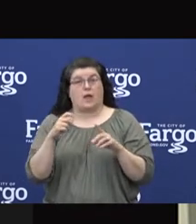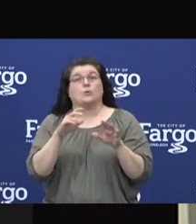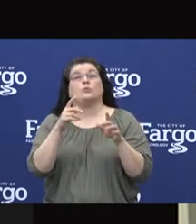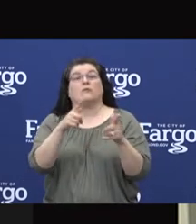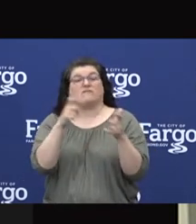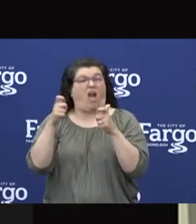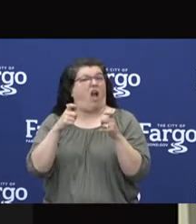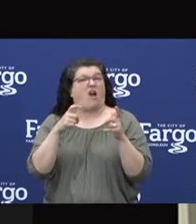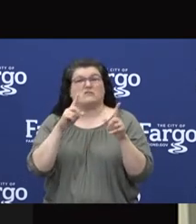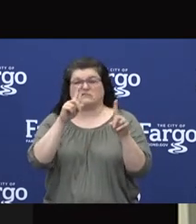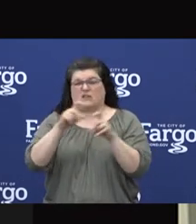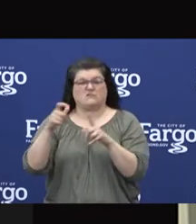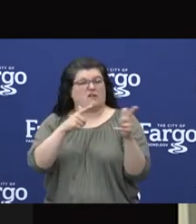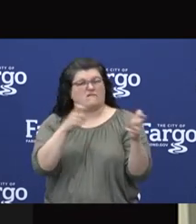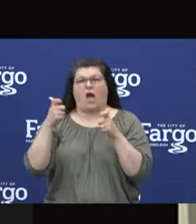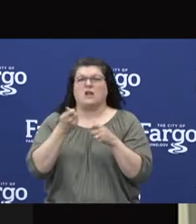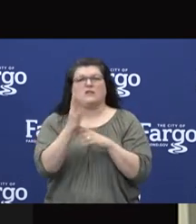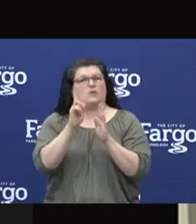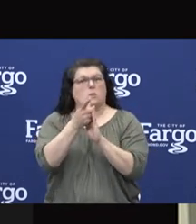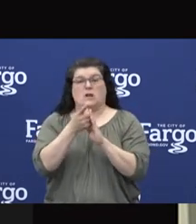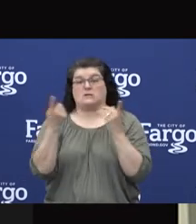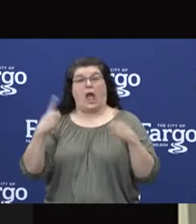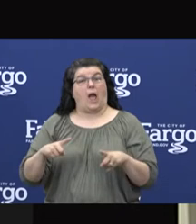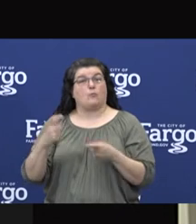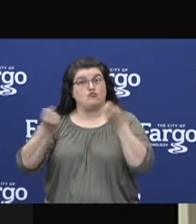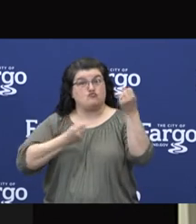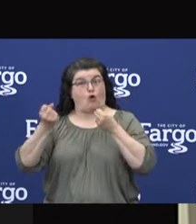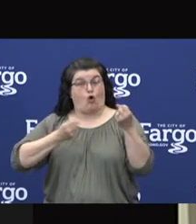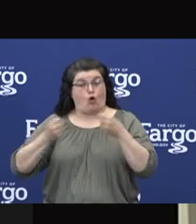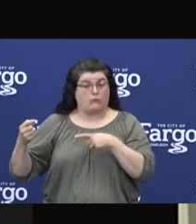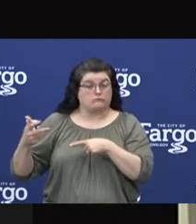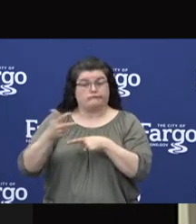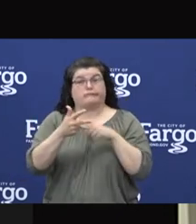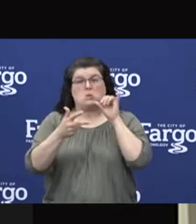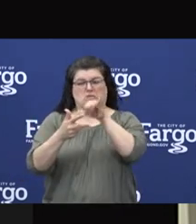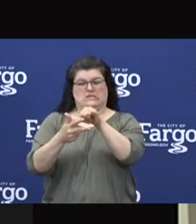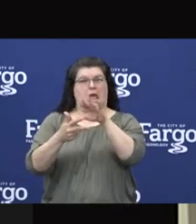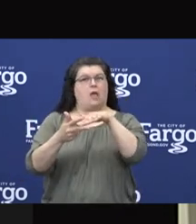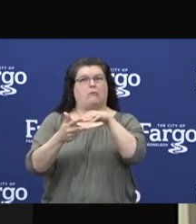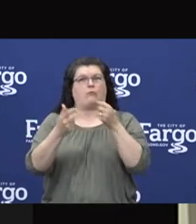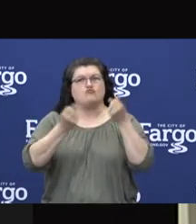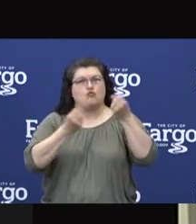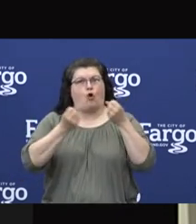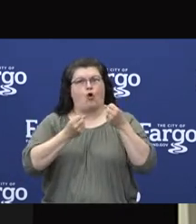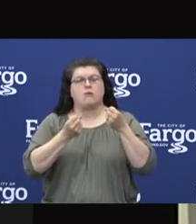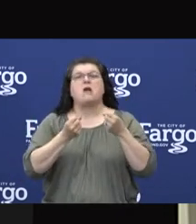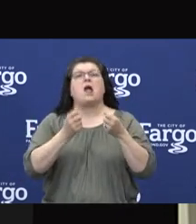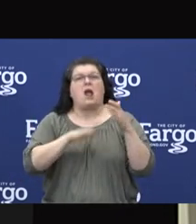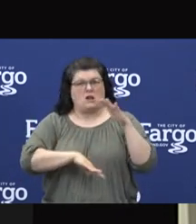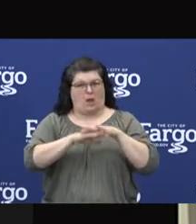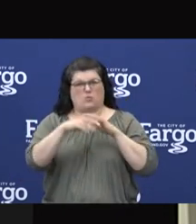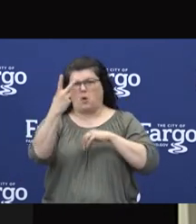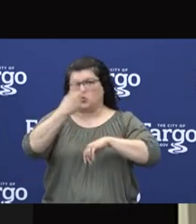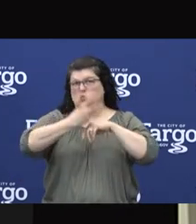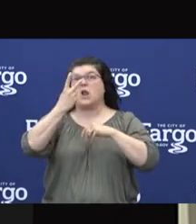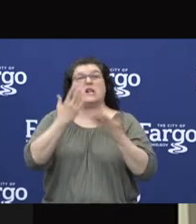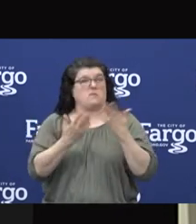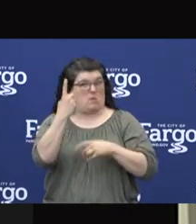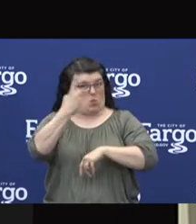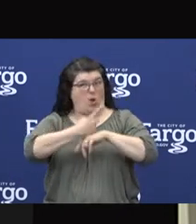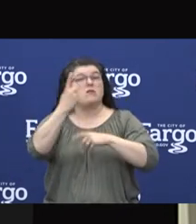minutes. Patients stay in their car during the appointment and receive the results in less than two days and many times just one day.